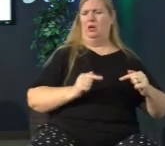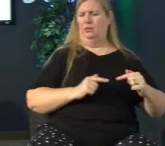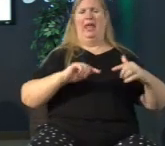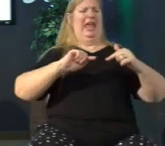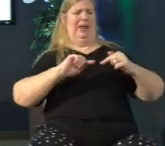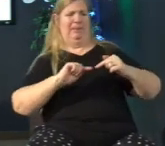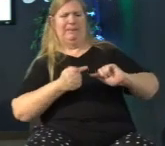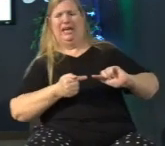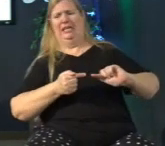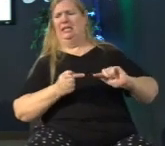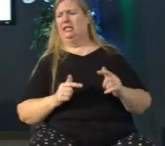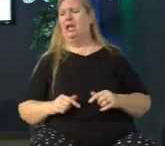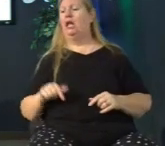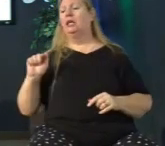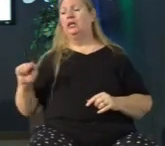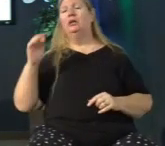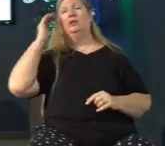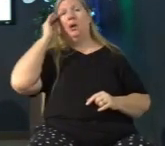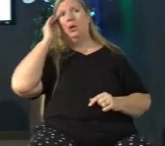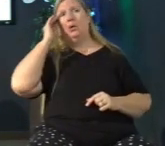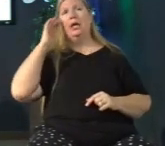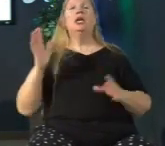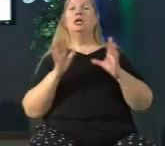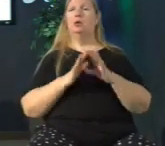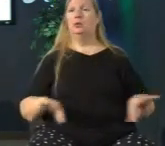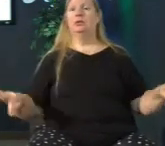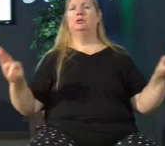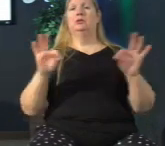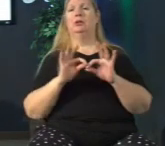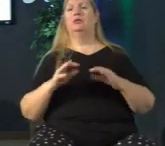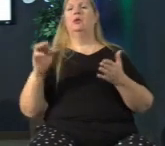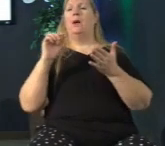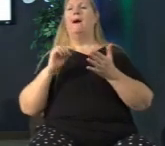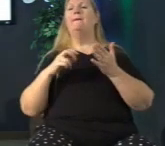he felt it was worth it because the price that he was paying